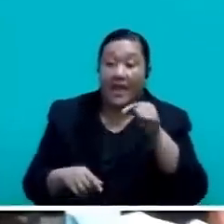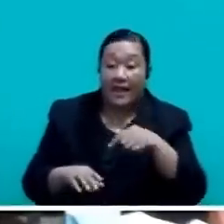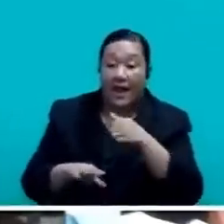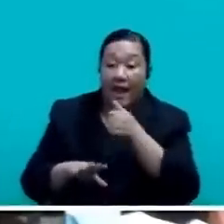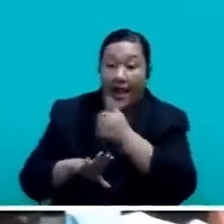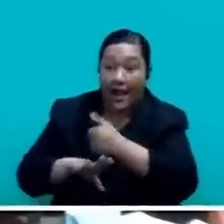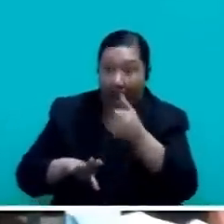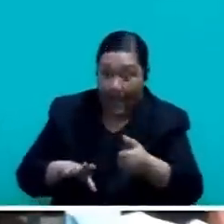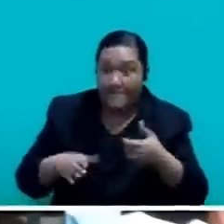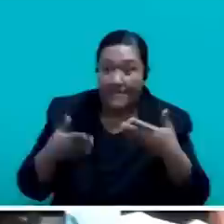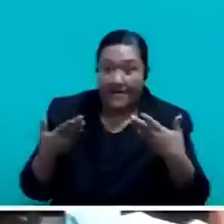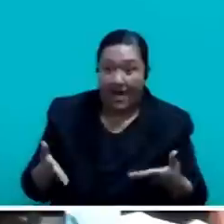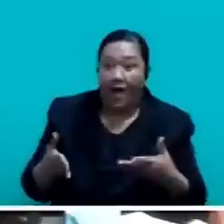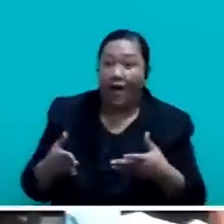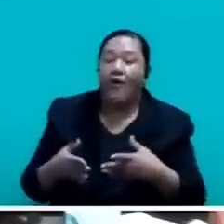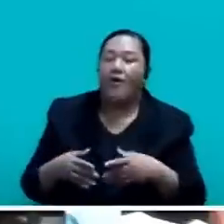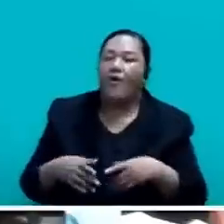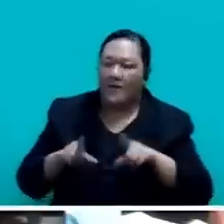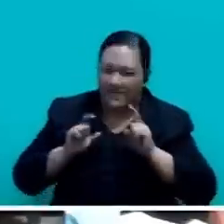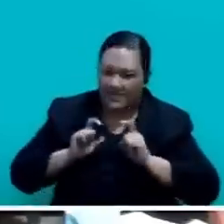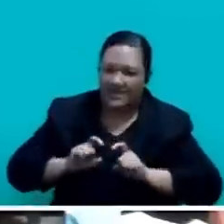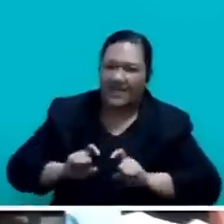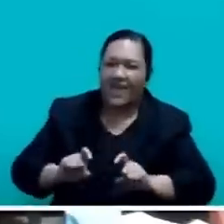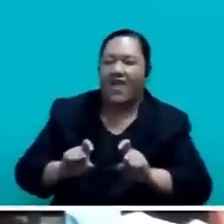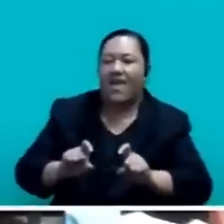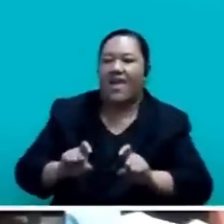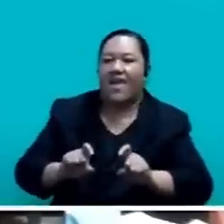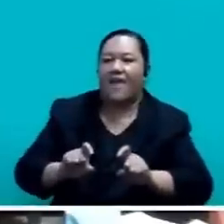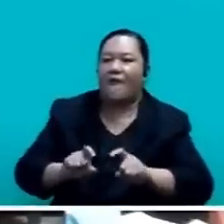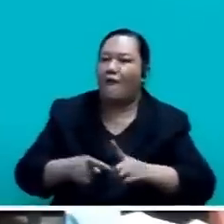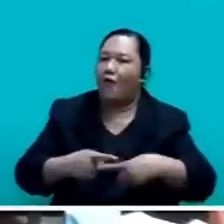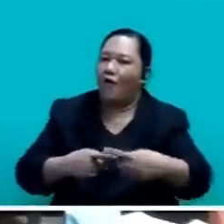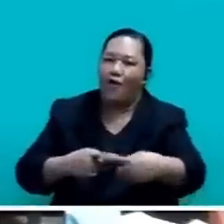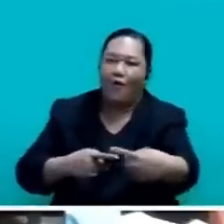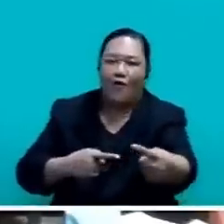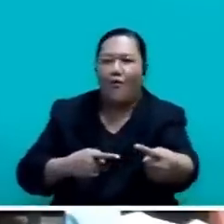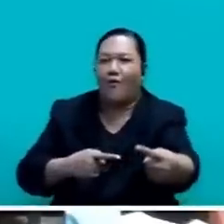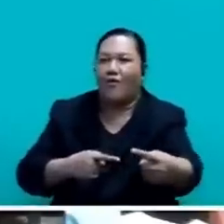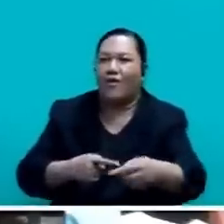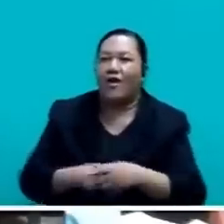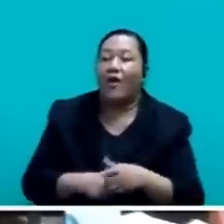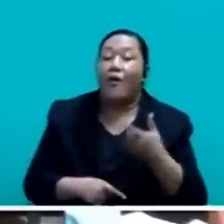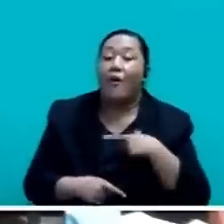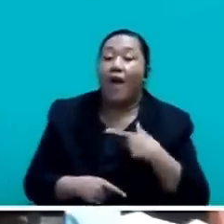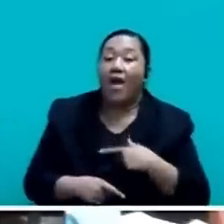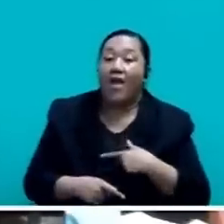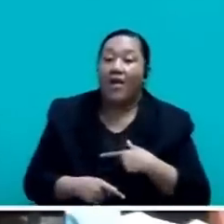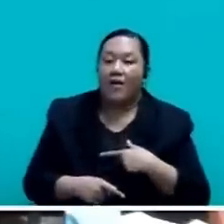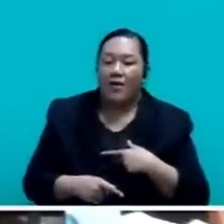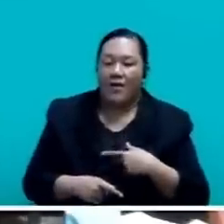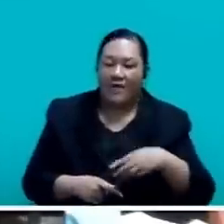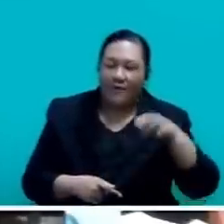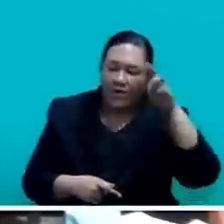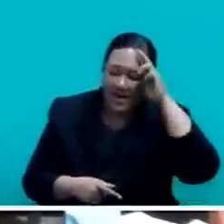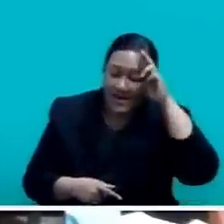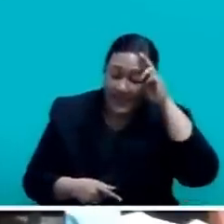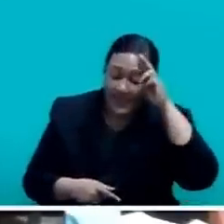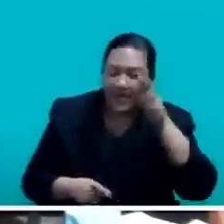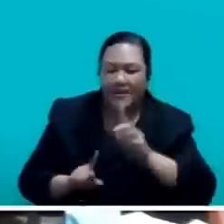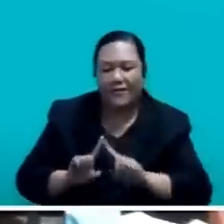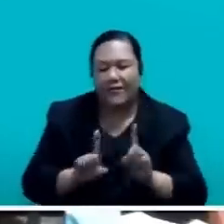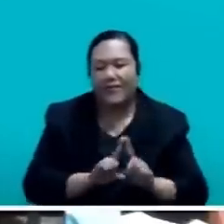It is here to stay for a number of reasons. We are here to correct the historical,